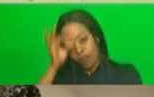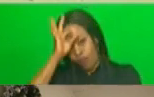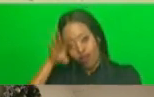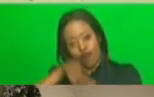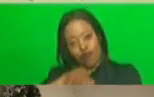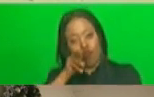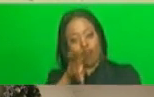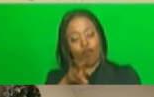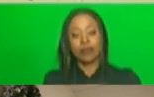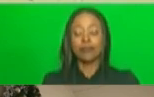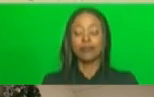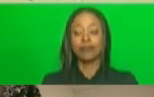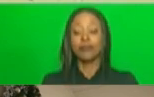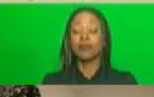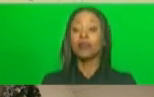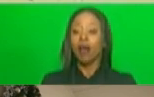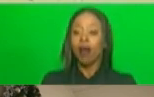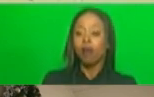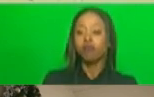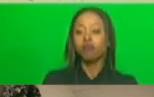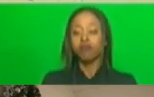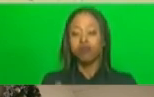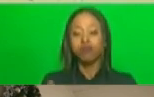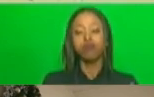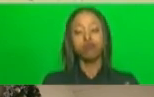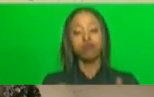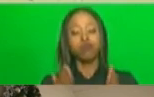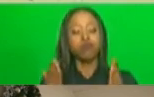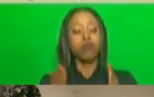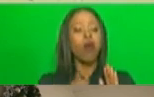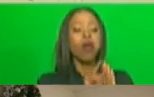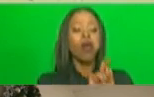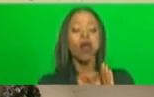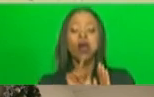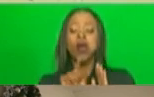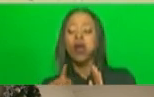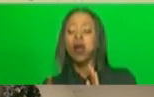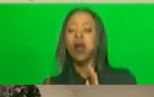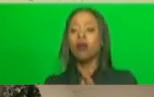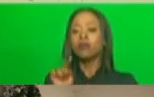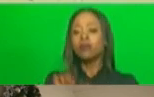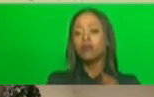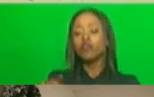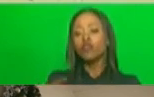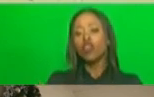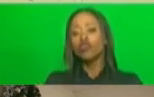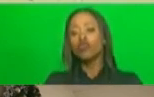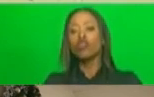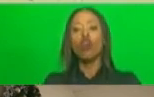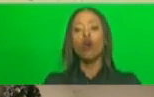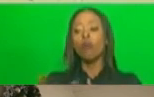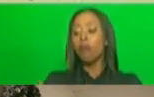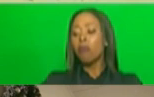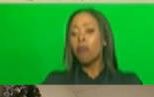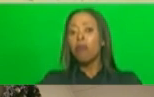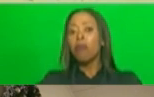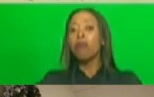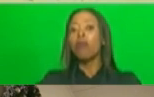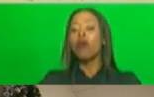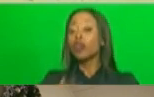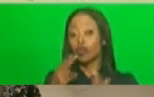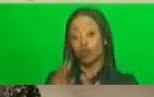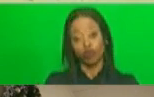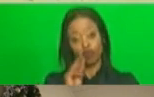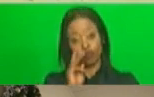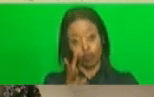A massive campaign of door-to-door inspection of all spaza shops, tax shops and other informal traders will be